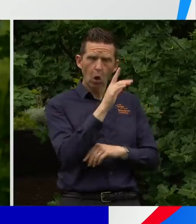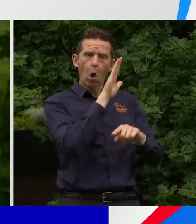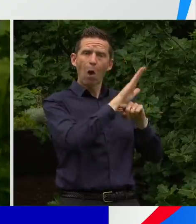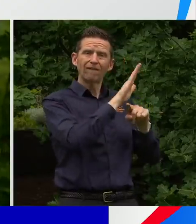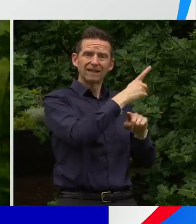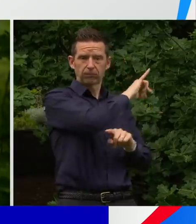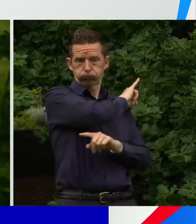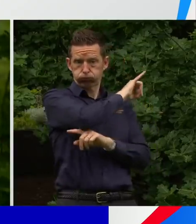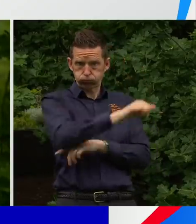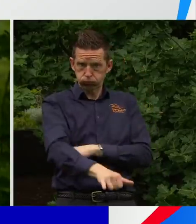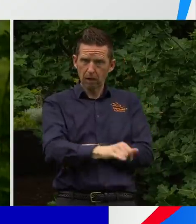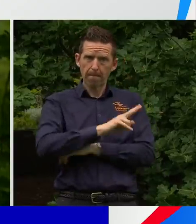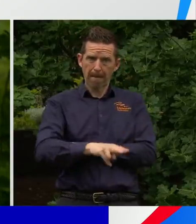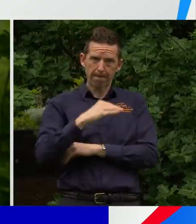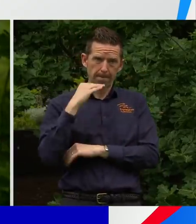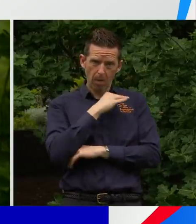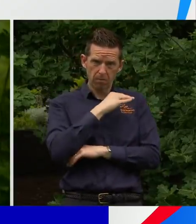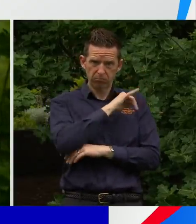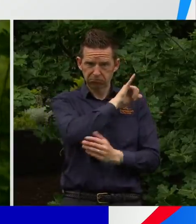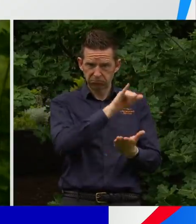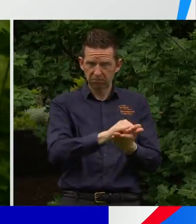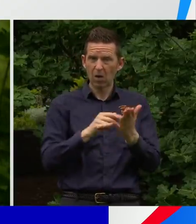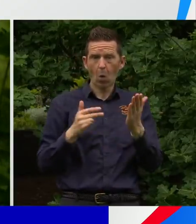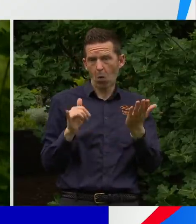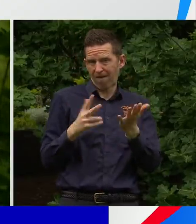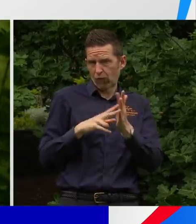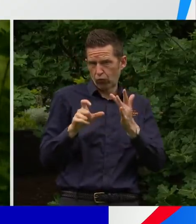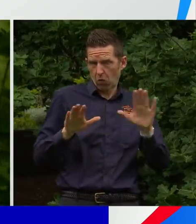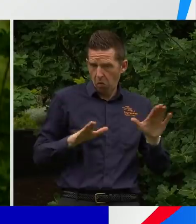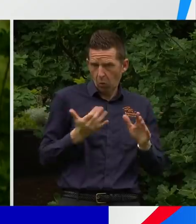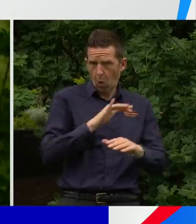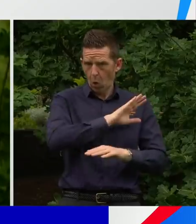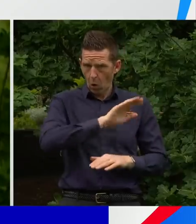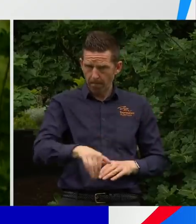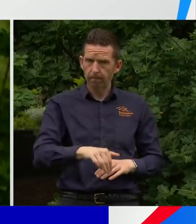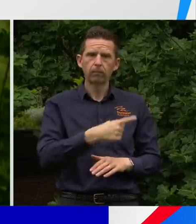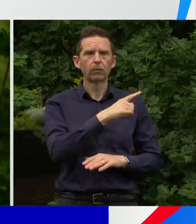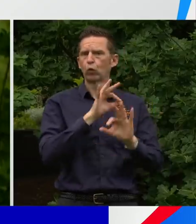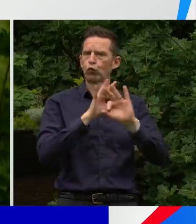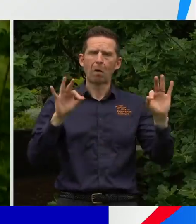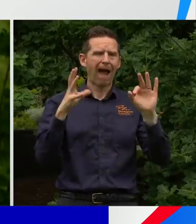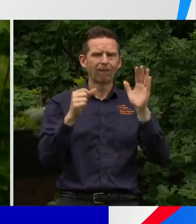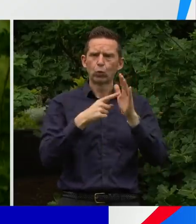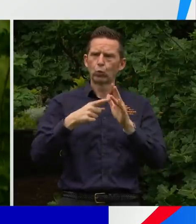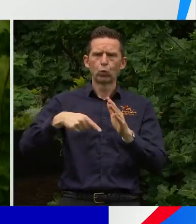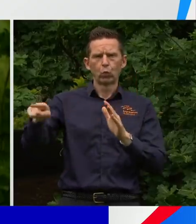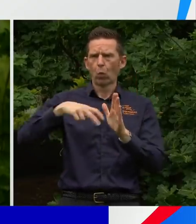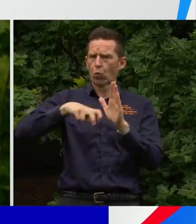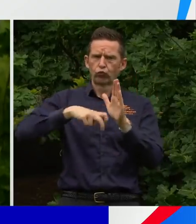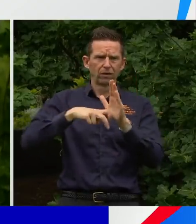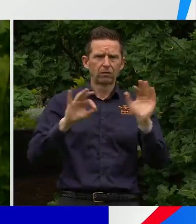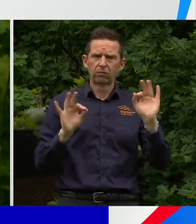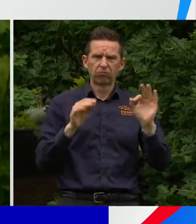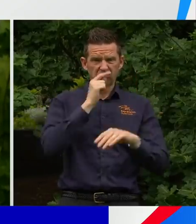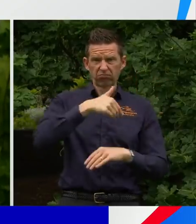back to Melbourne or coming to Melbourne, coming to Victoria for the first time, will not have to quarantine. They'll be able to go to home